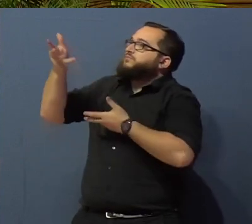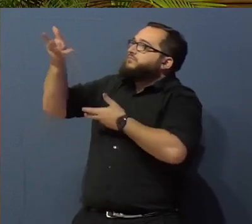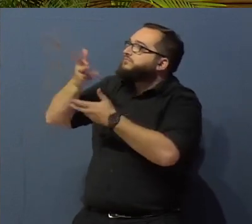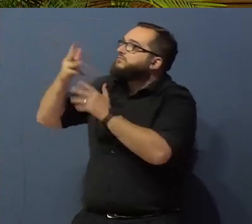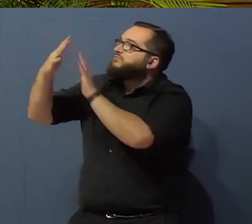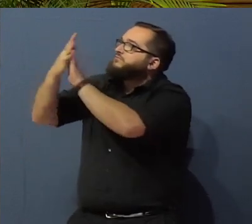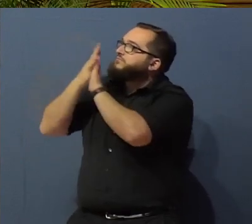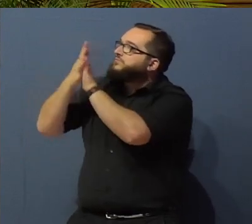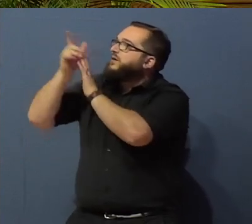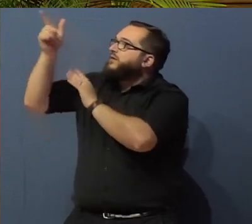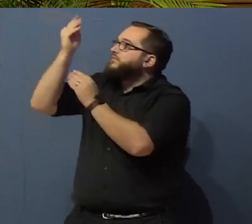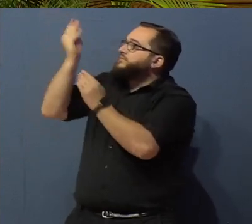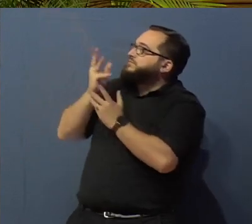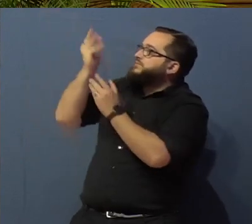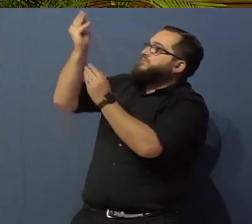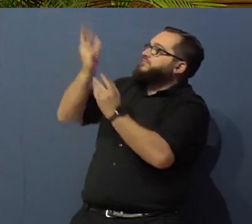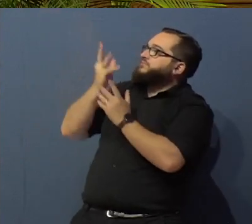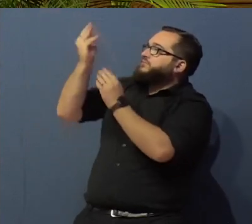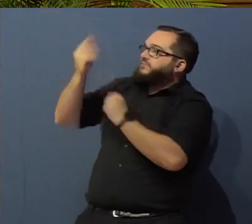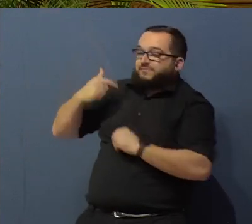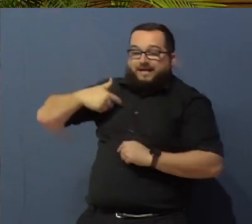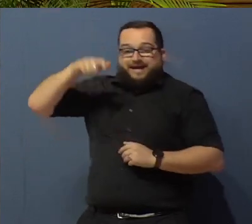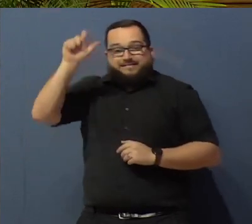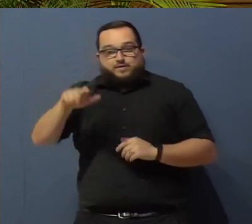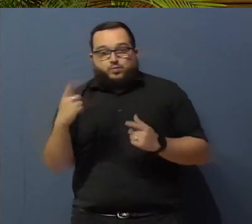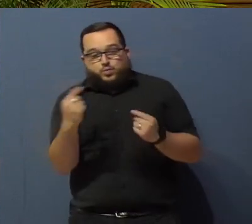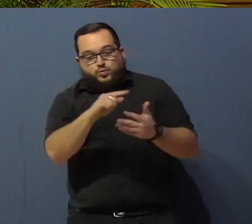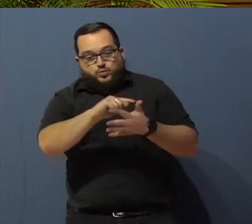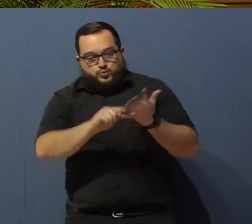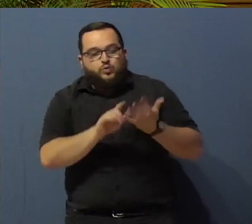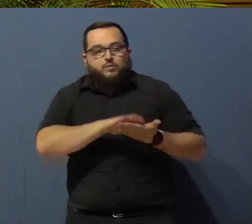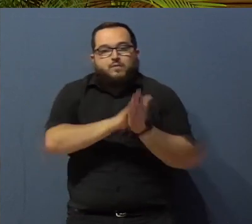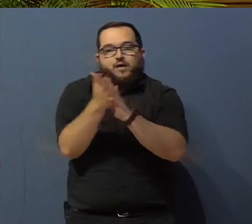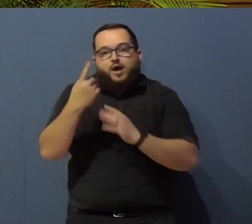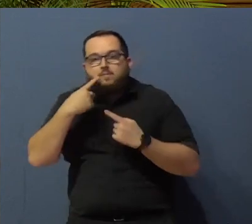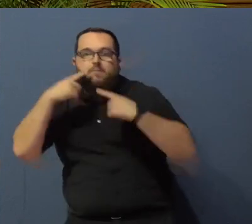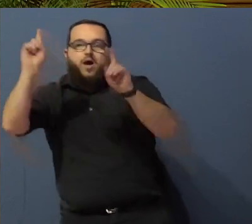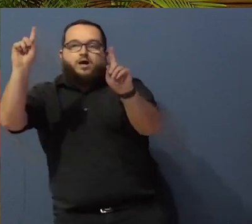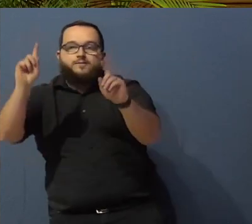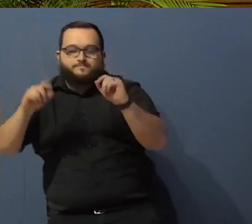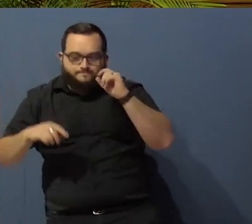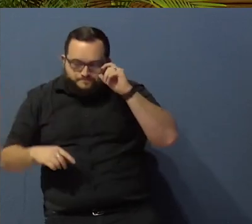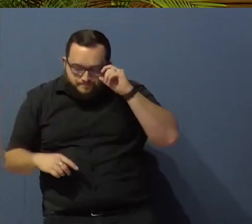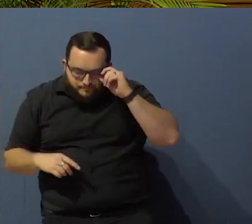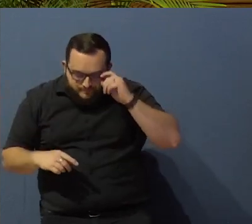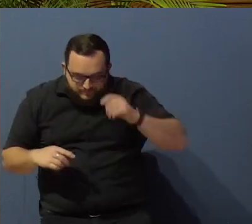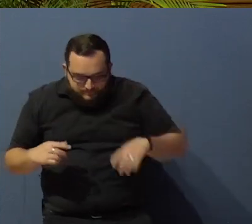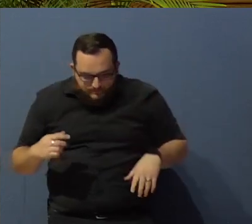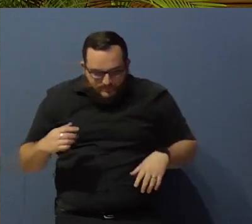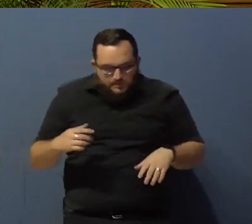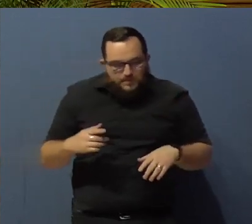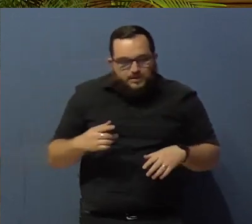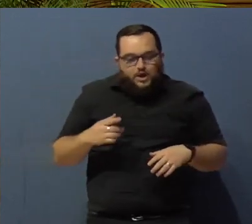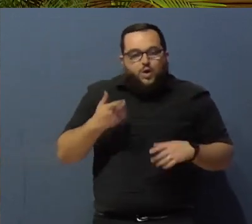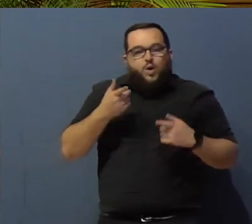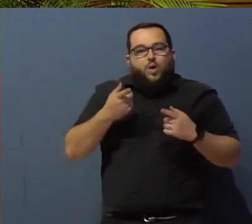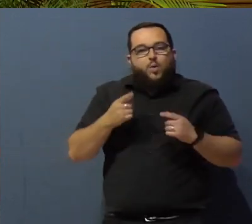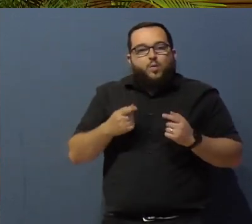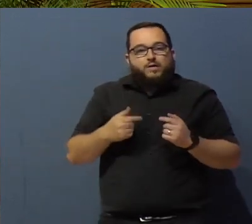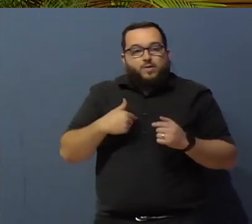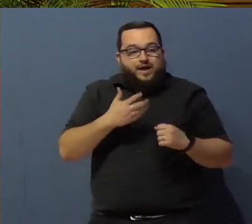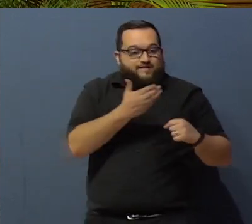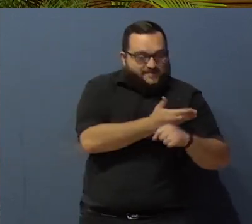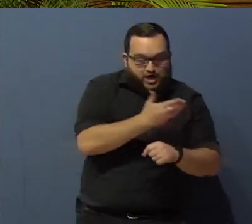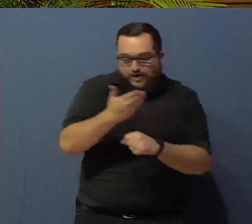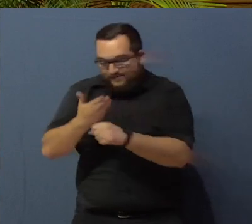told me the things I needed to do to be successful. And I was very down during this time